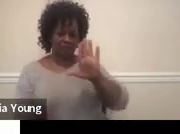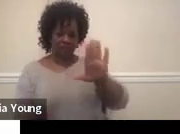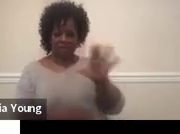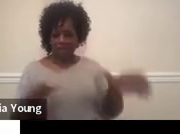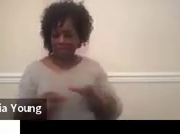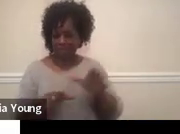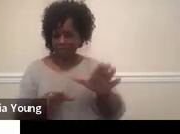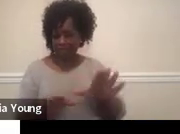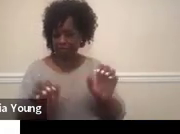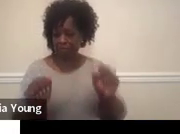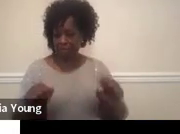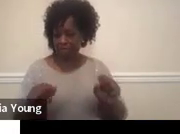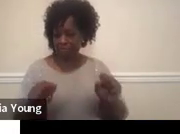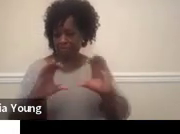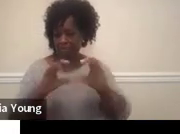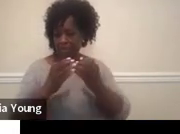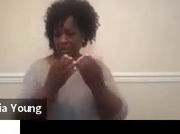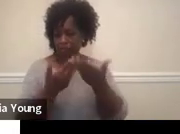classroom as well.